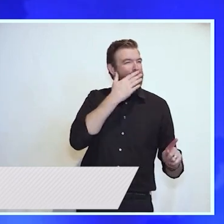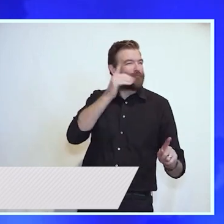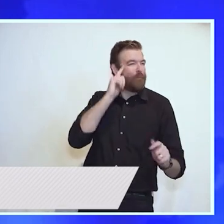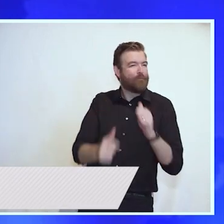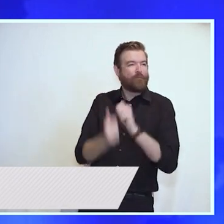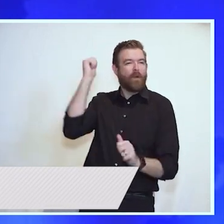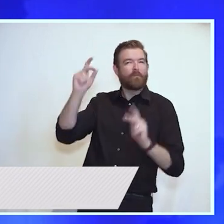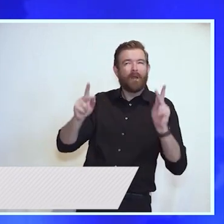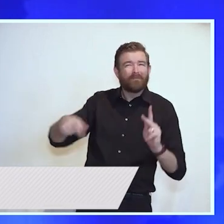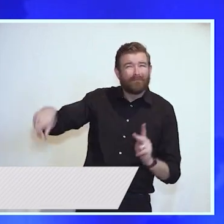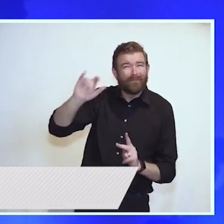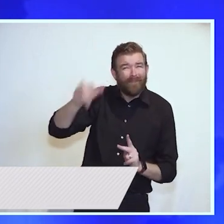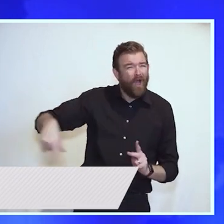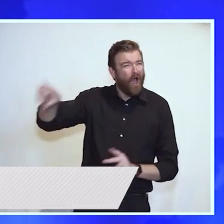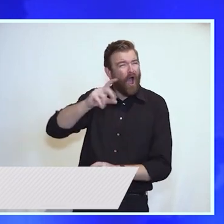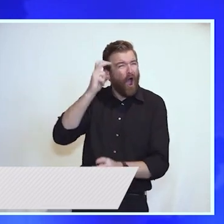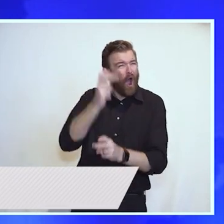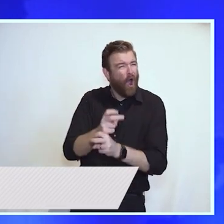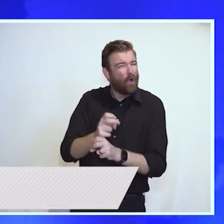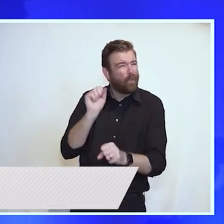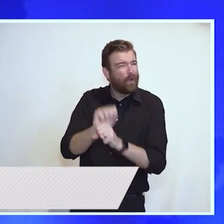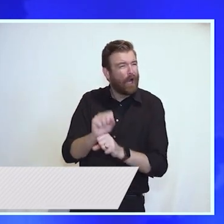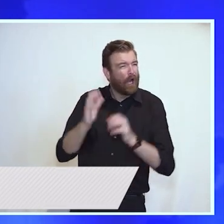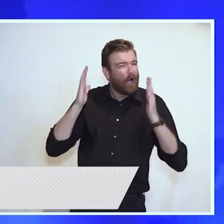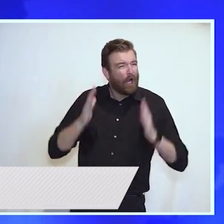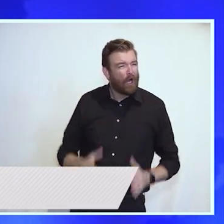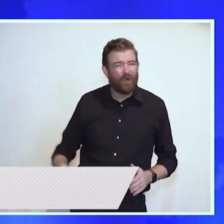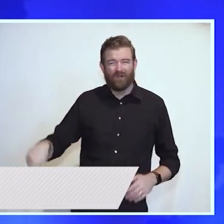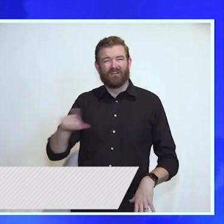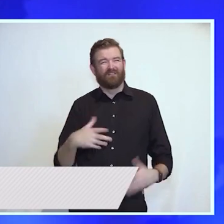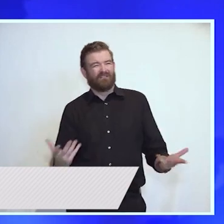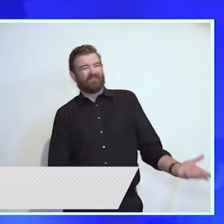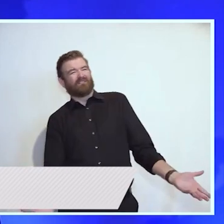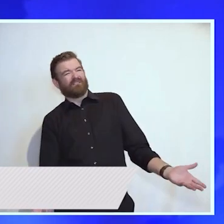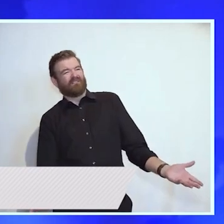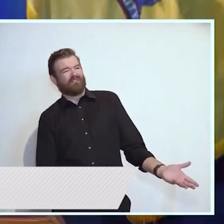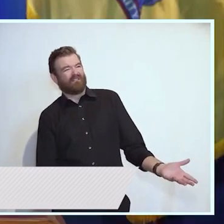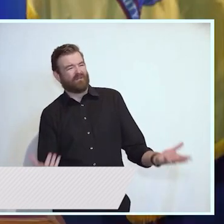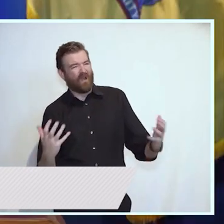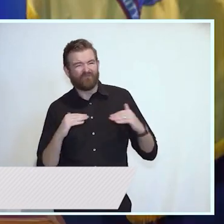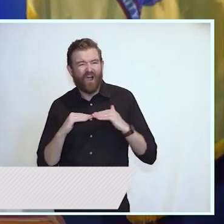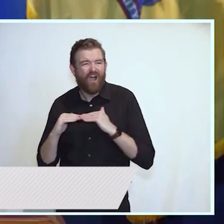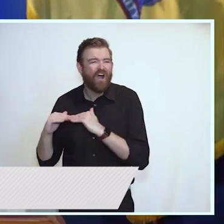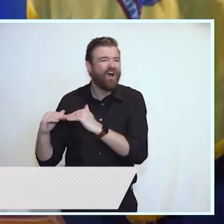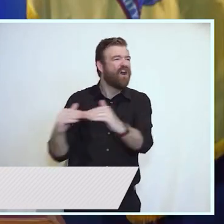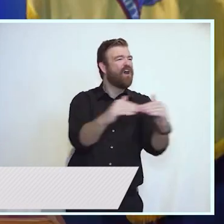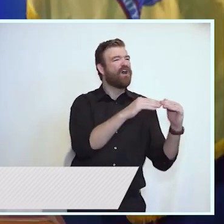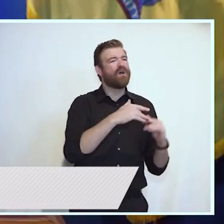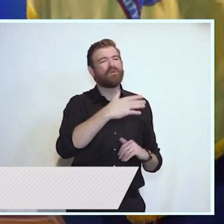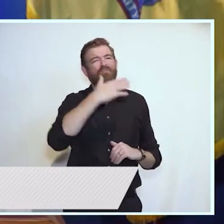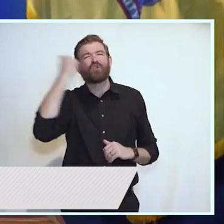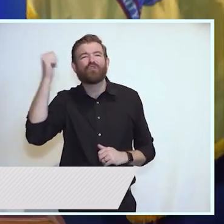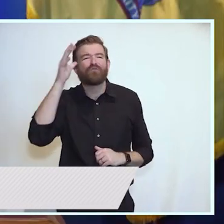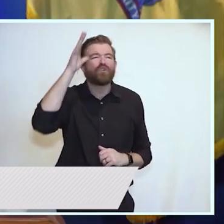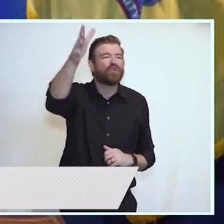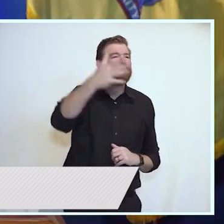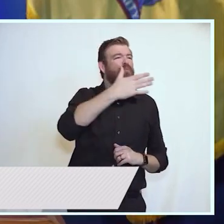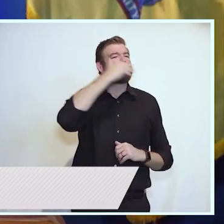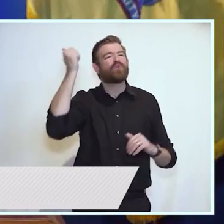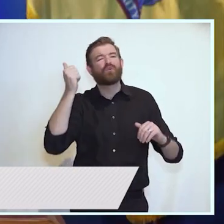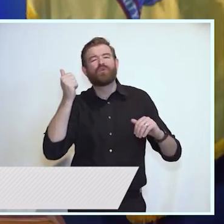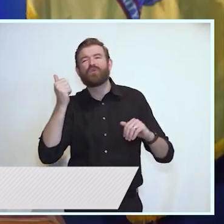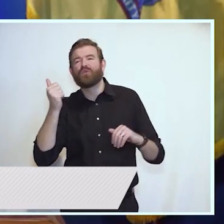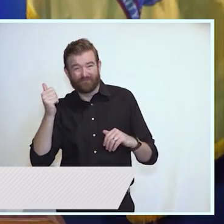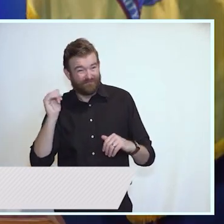just a fair shot at a better future for themselves and their families. We leveled the playing field by